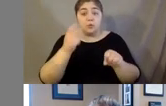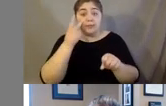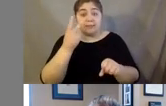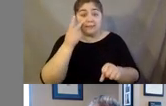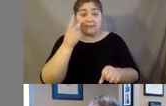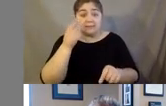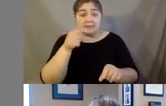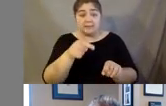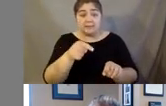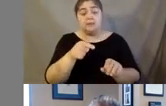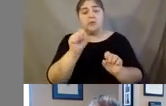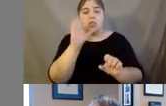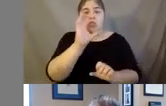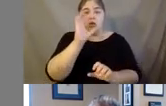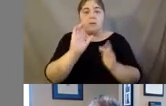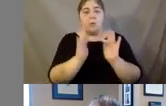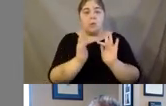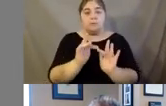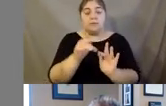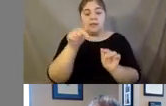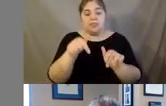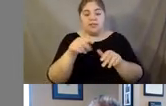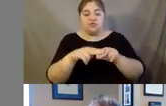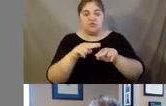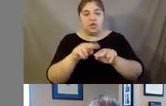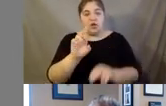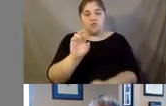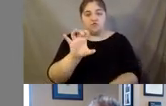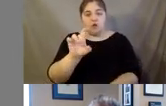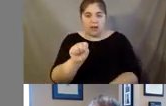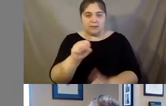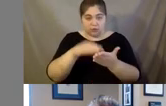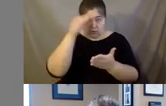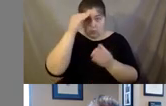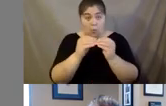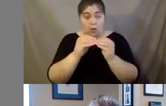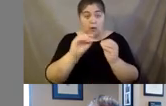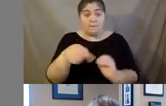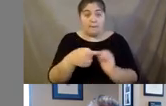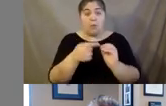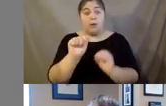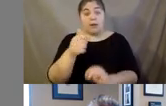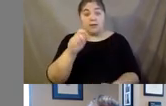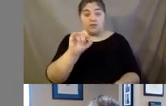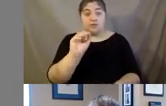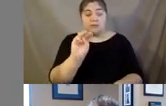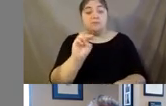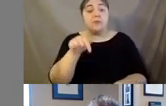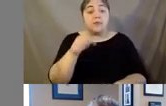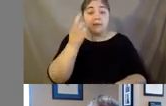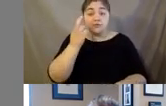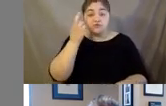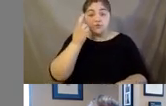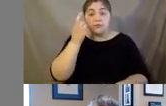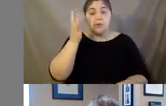rocks.com to learn more about ageism. And, and so these are, these are some of the reasons why,